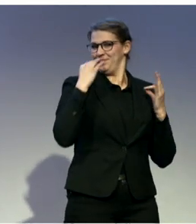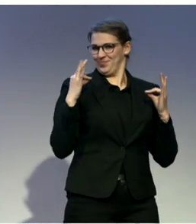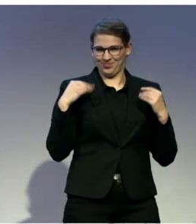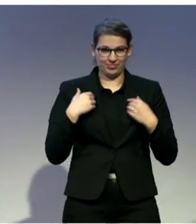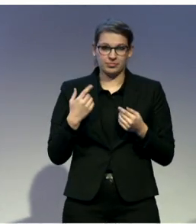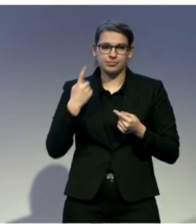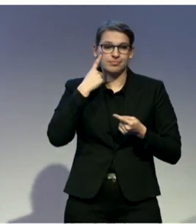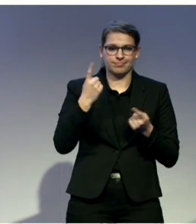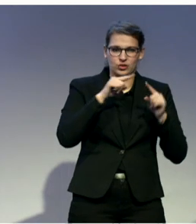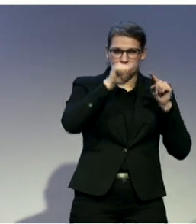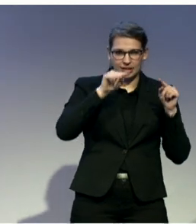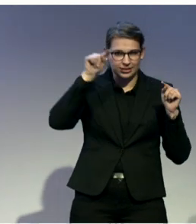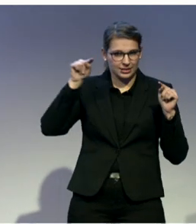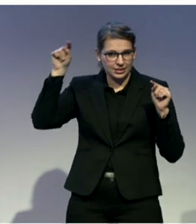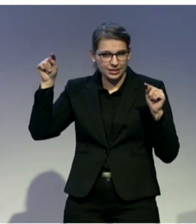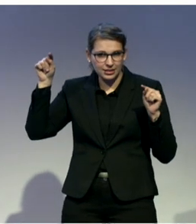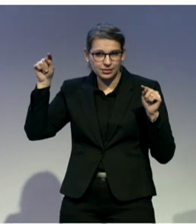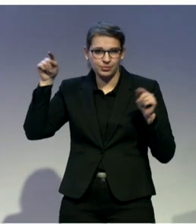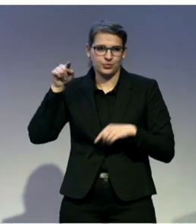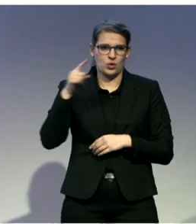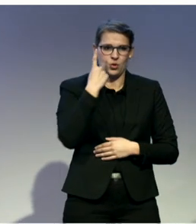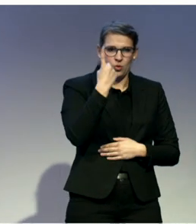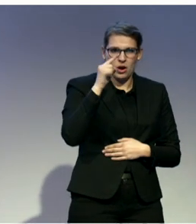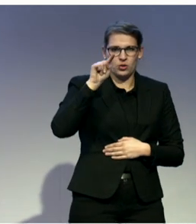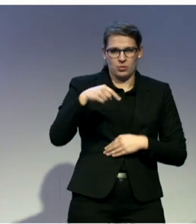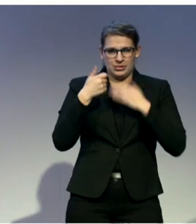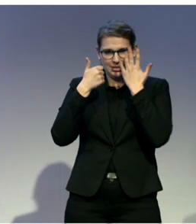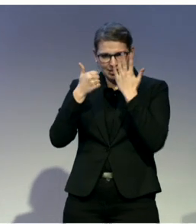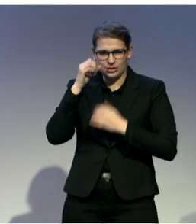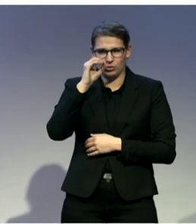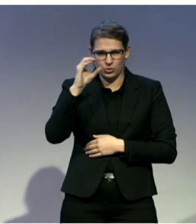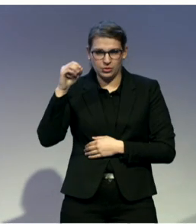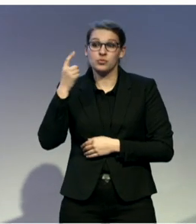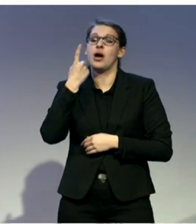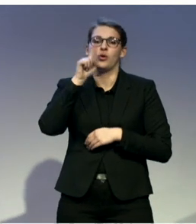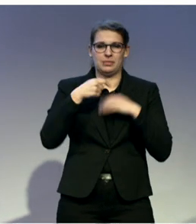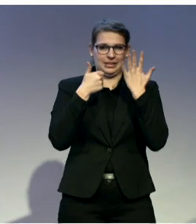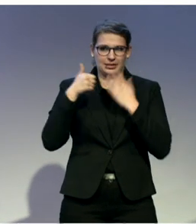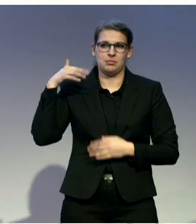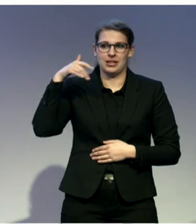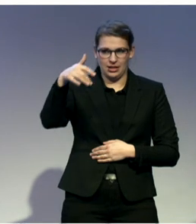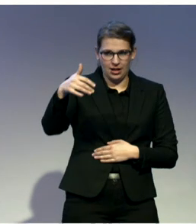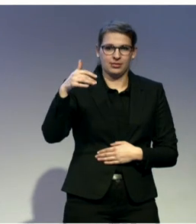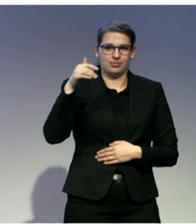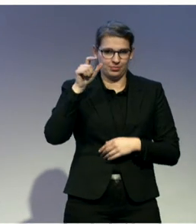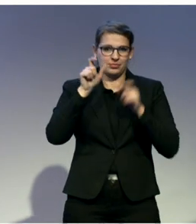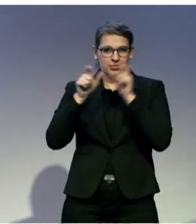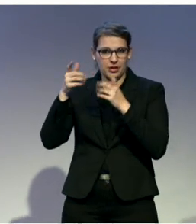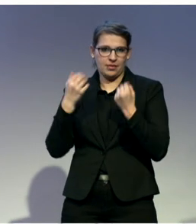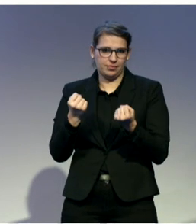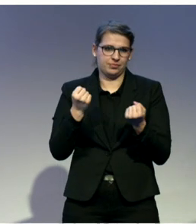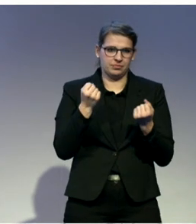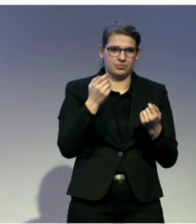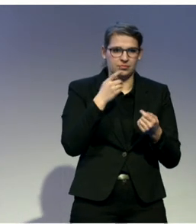,600,000 people with disability, about 18% of the population. That is all types of disabilities. We